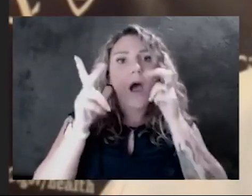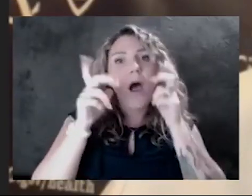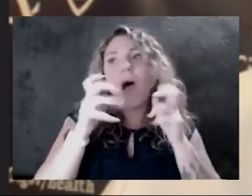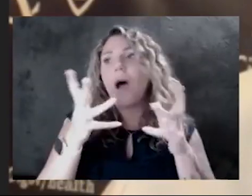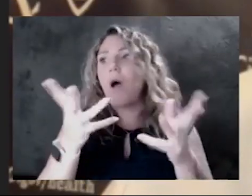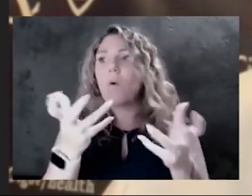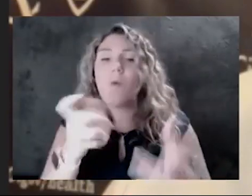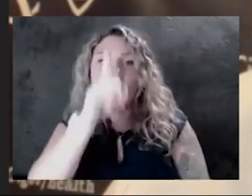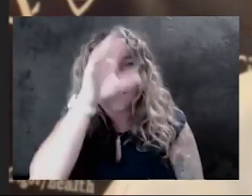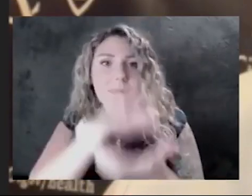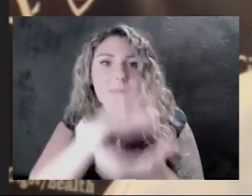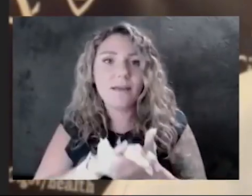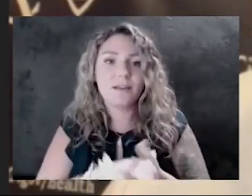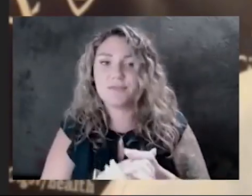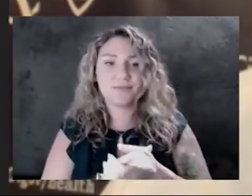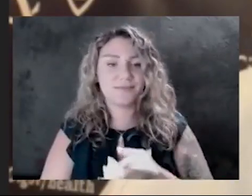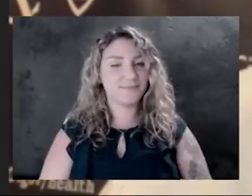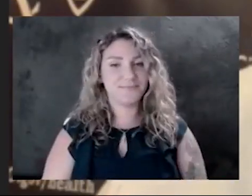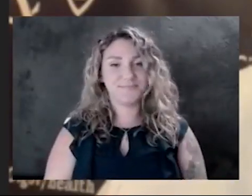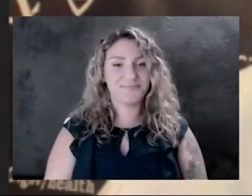So I just want to say,